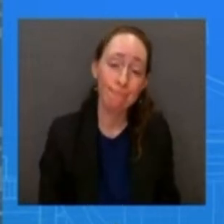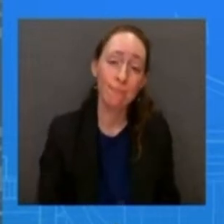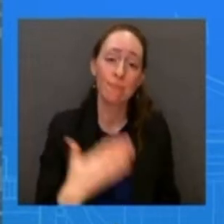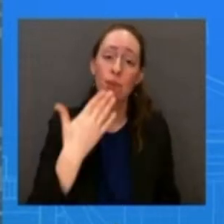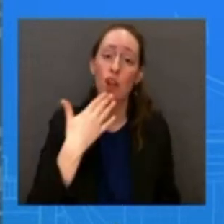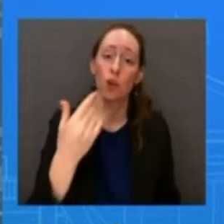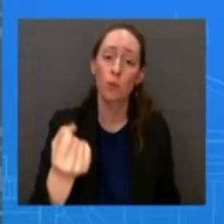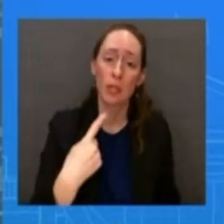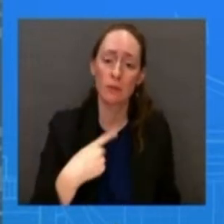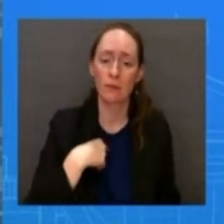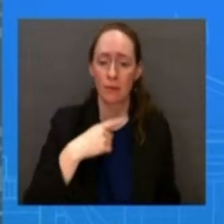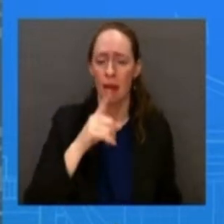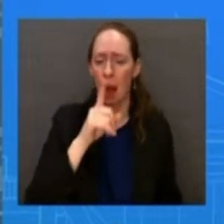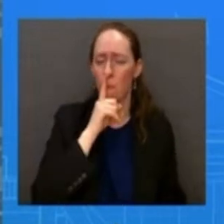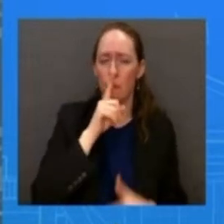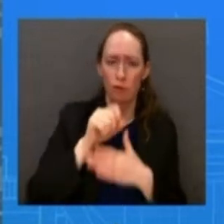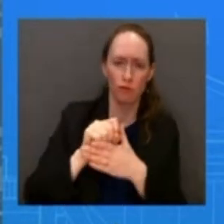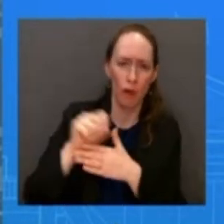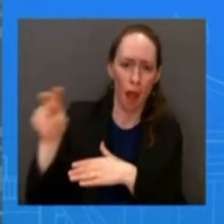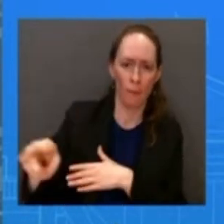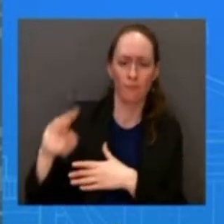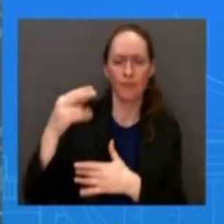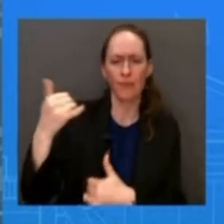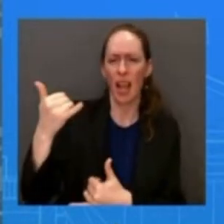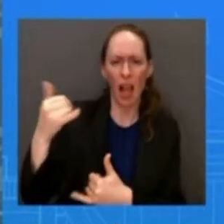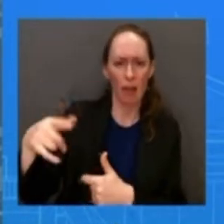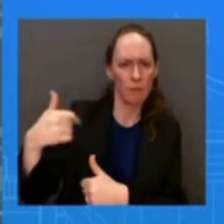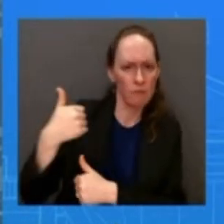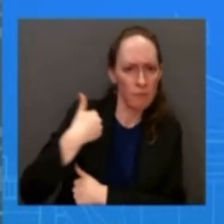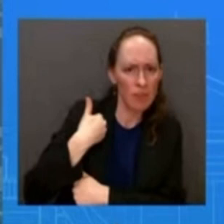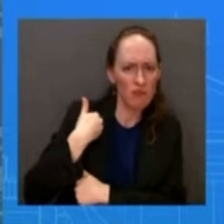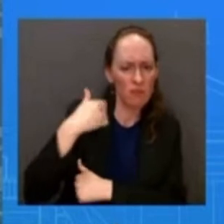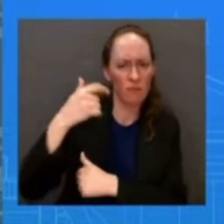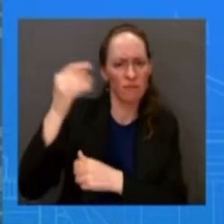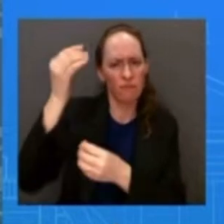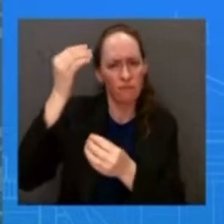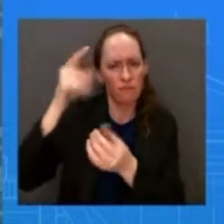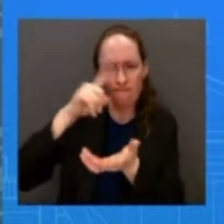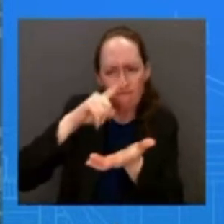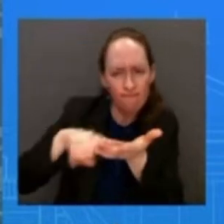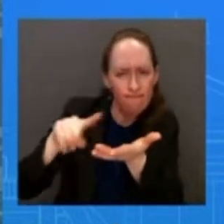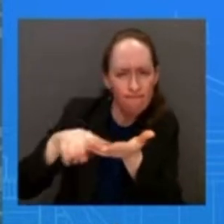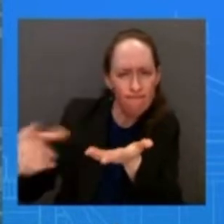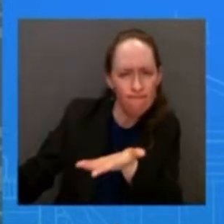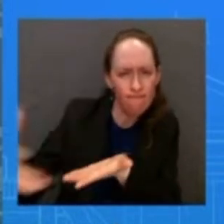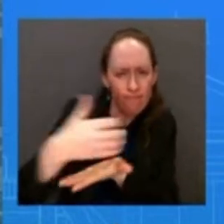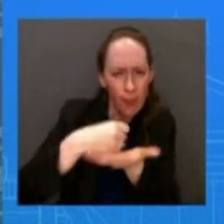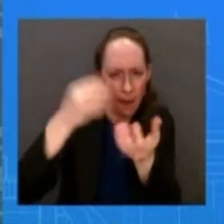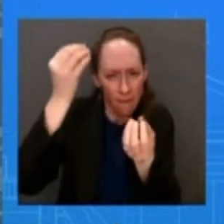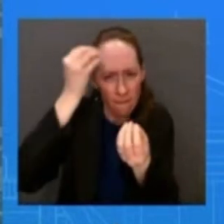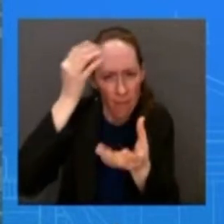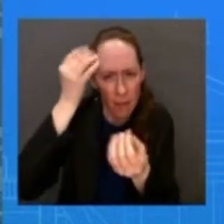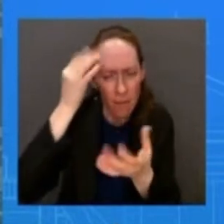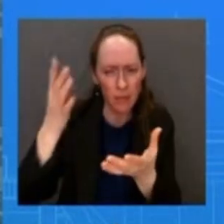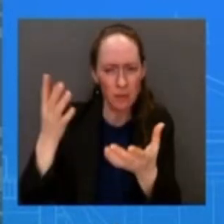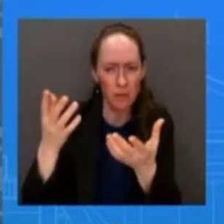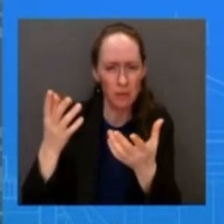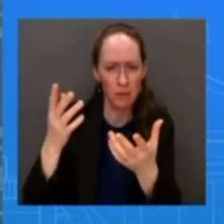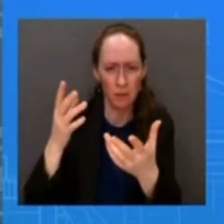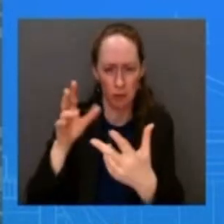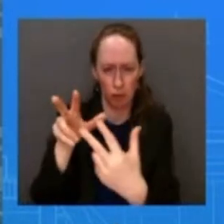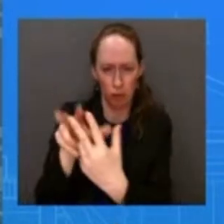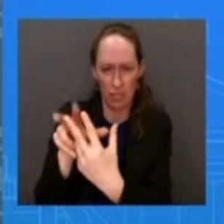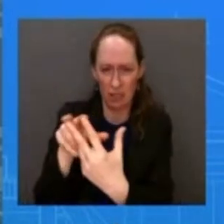trying to really figure out what these objects are again what i said before is that the intelligence community is considering